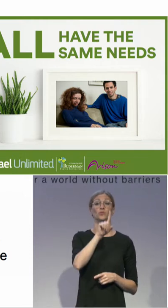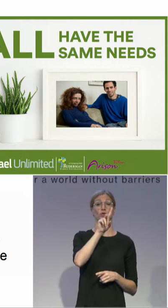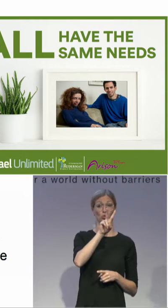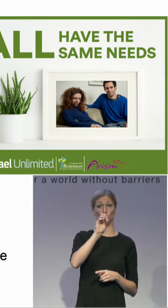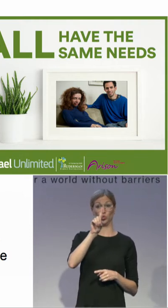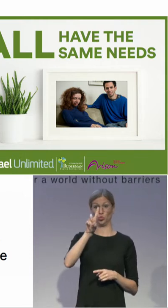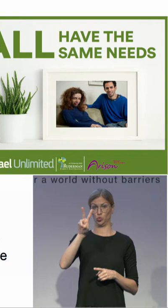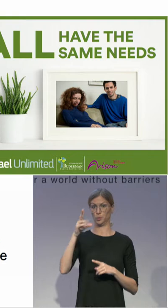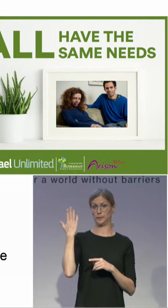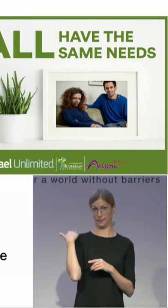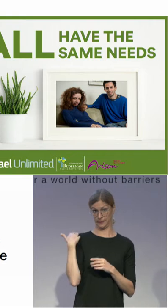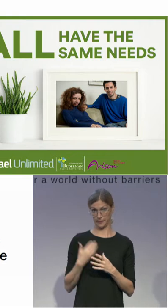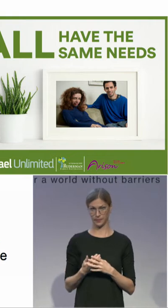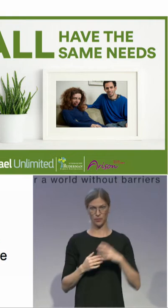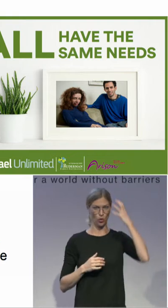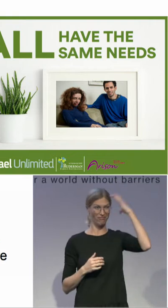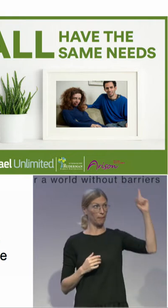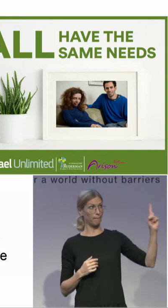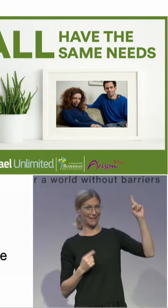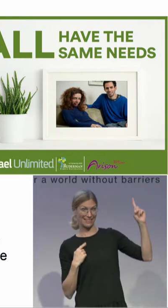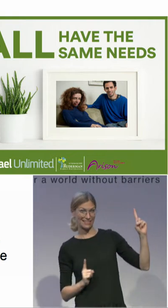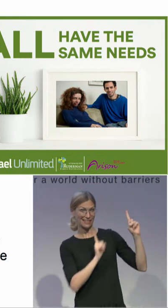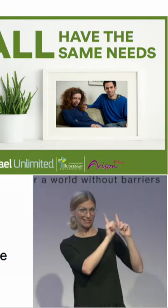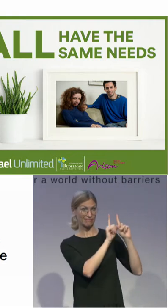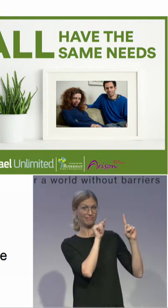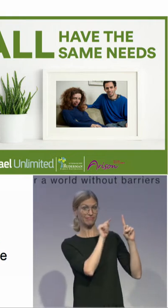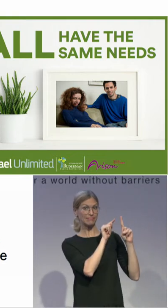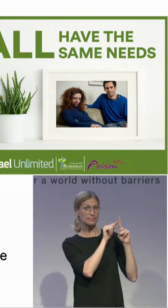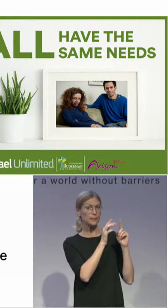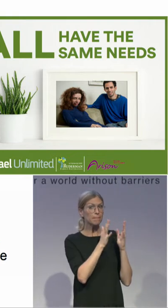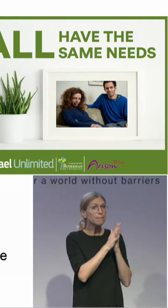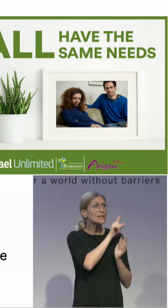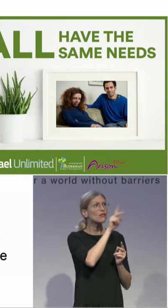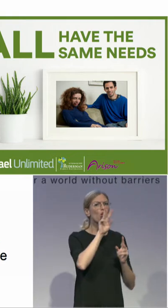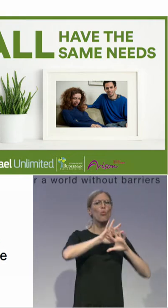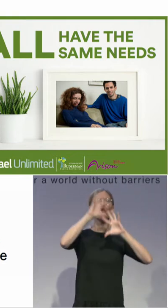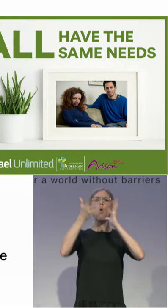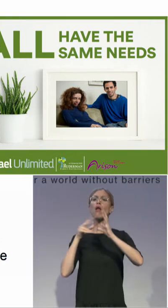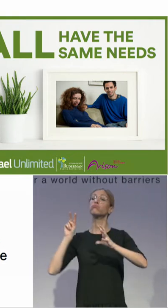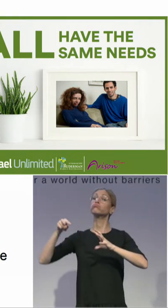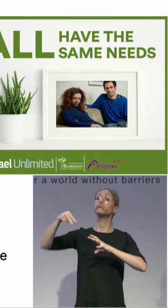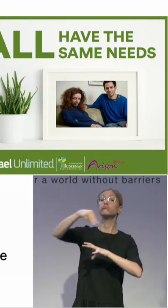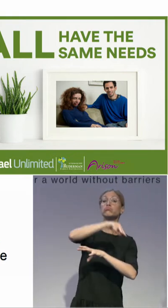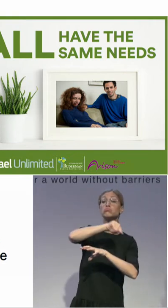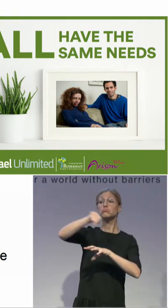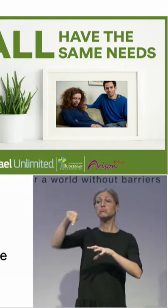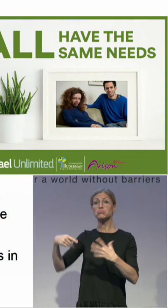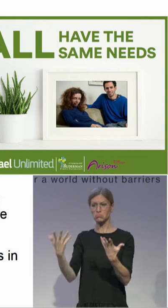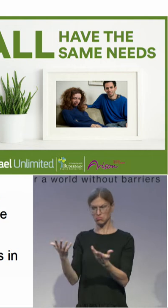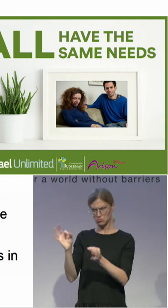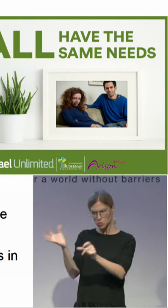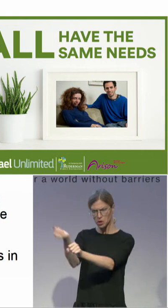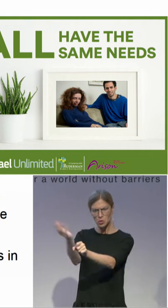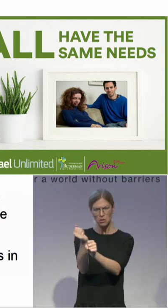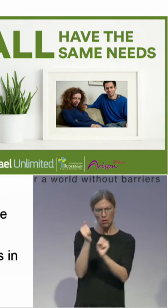try it, let's follow our colleagues in the States and in Western Europe and adopt this model of